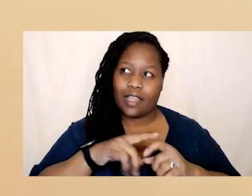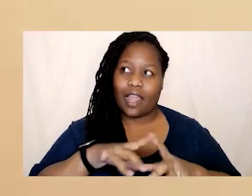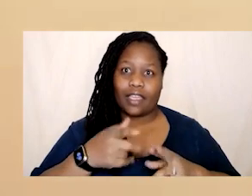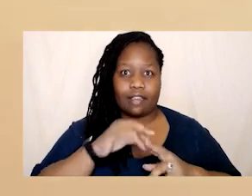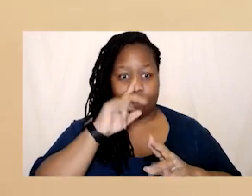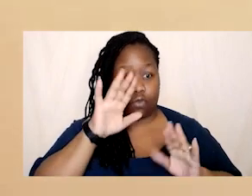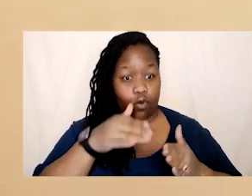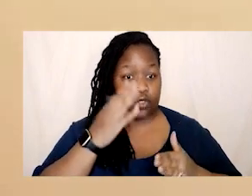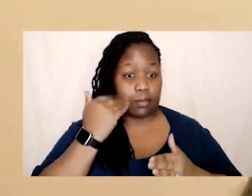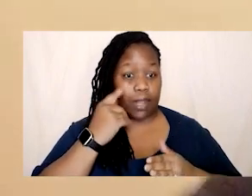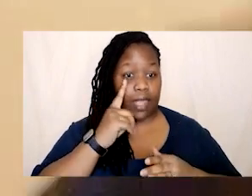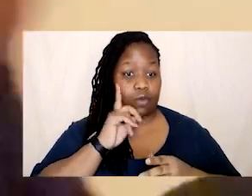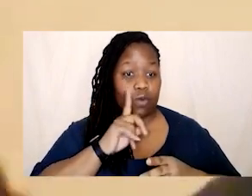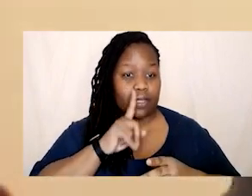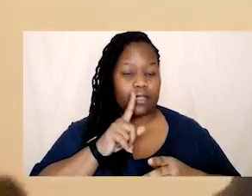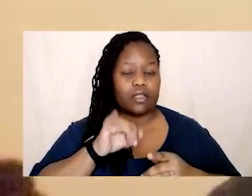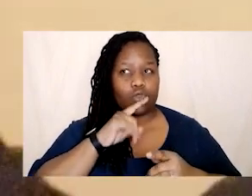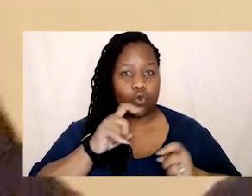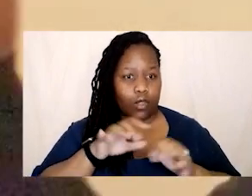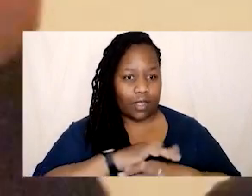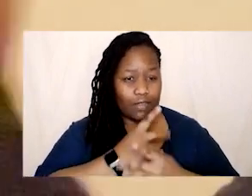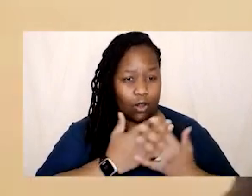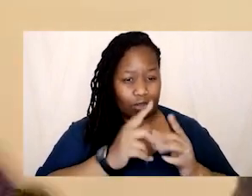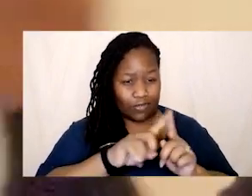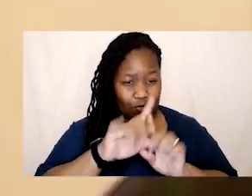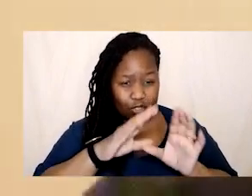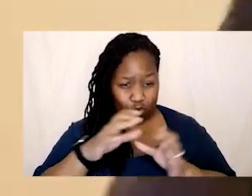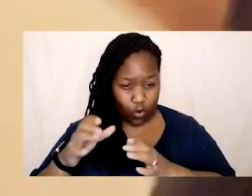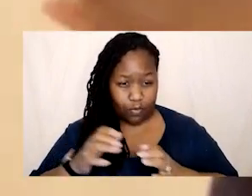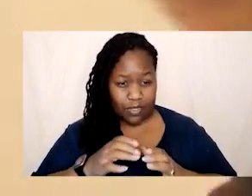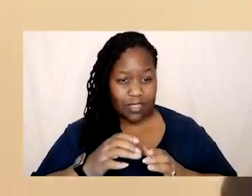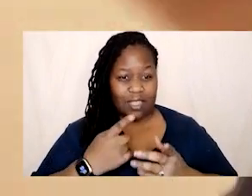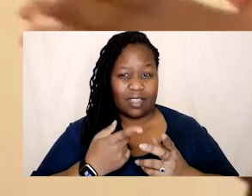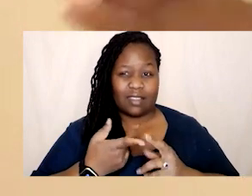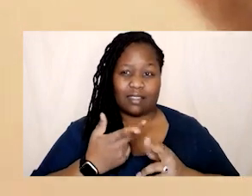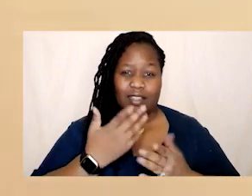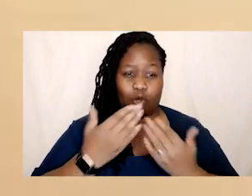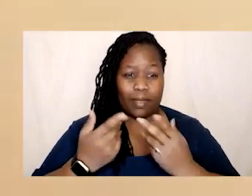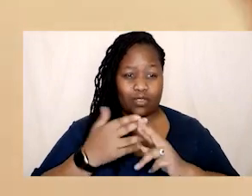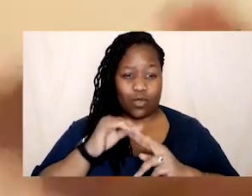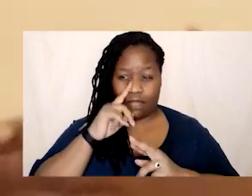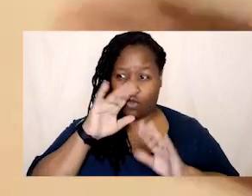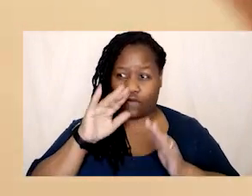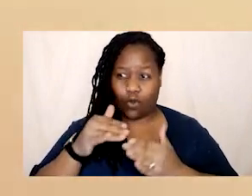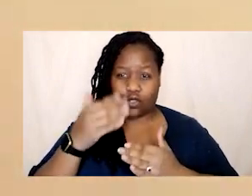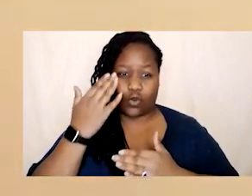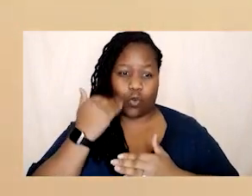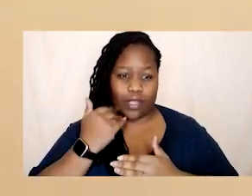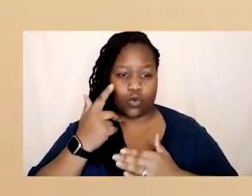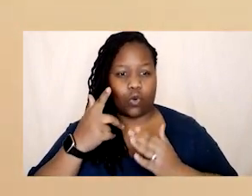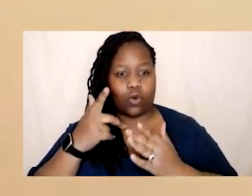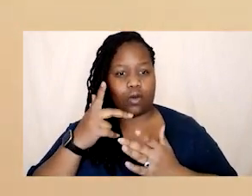gonna um address a lot more um people than just focus on white middle class um upper class people